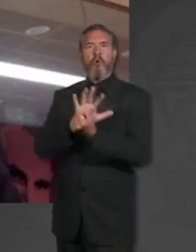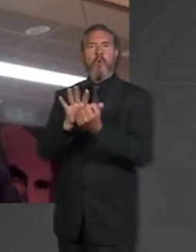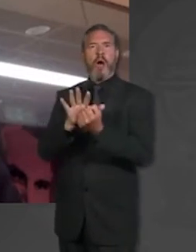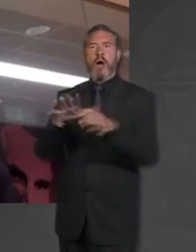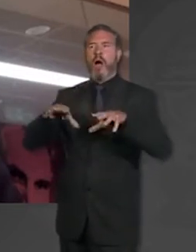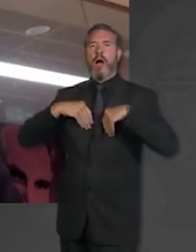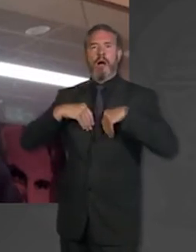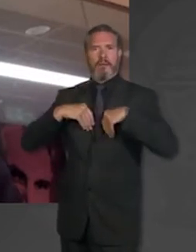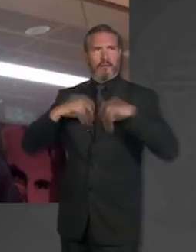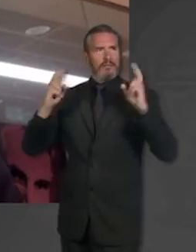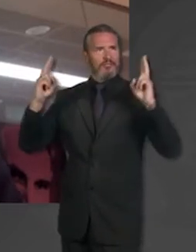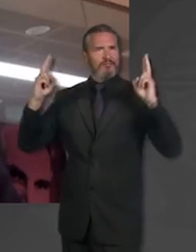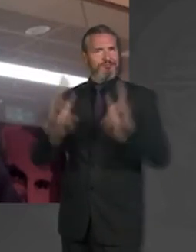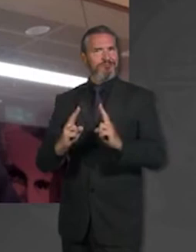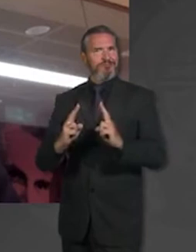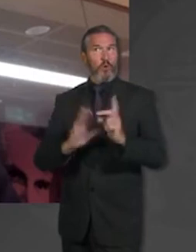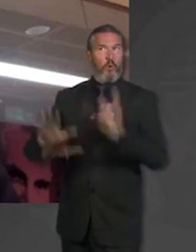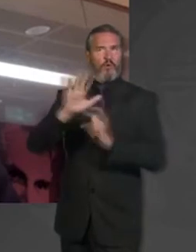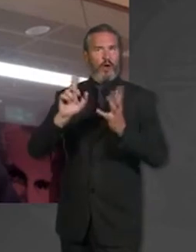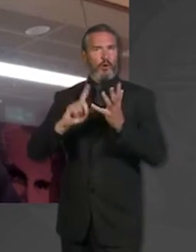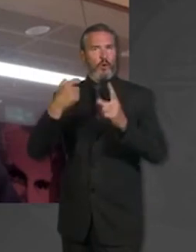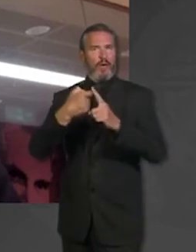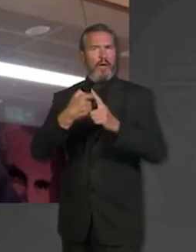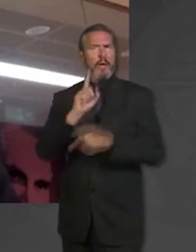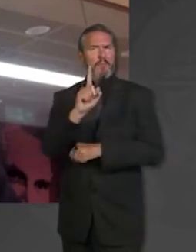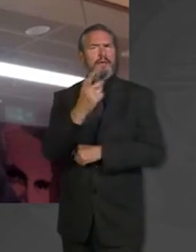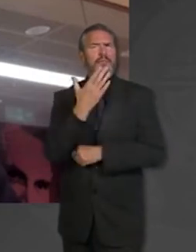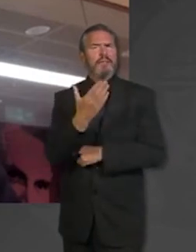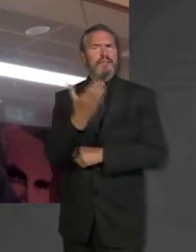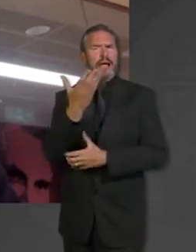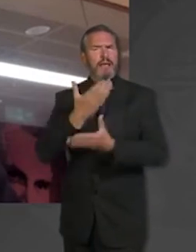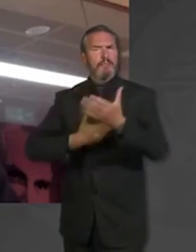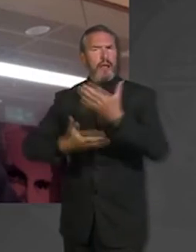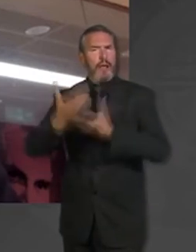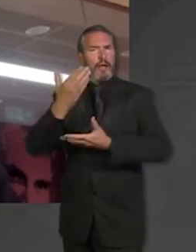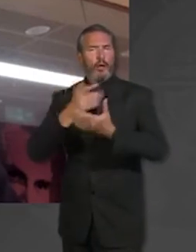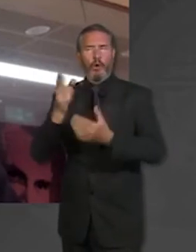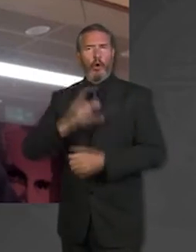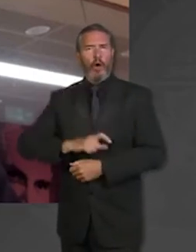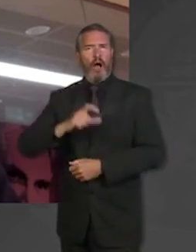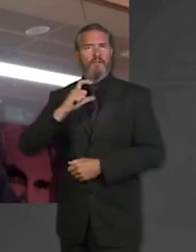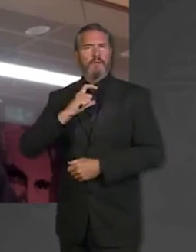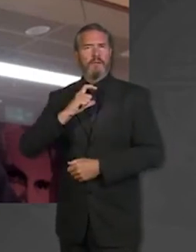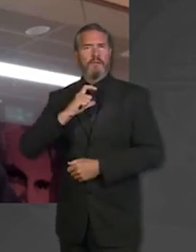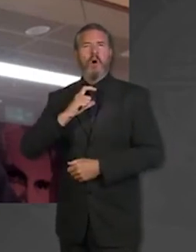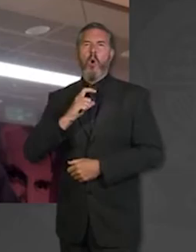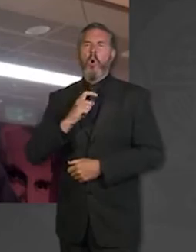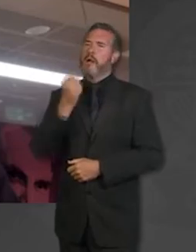why in more detail you felt confident enough to say that, given there is obviously always the possibility of a second spike.